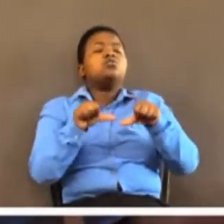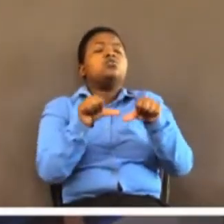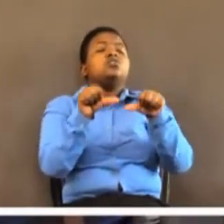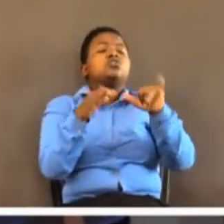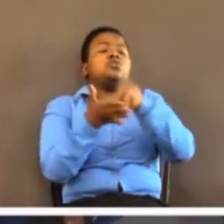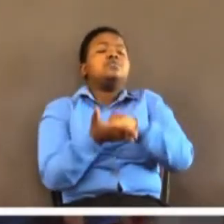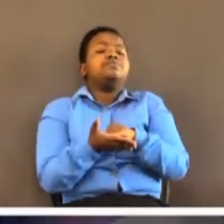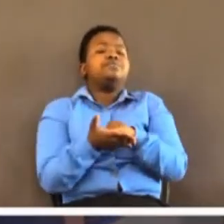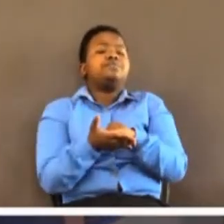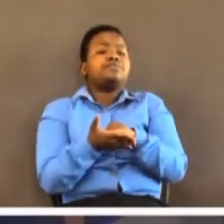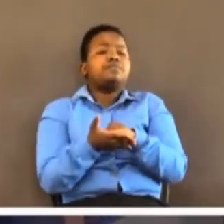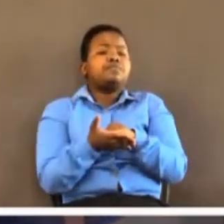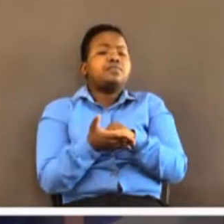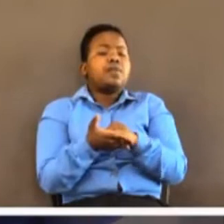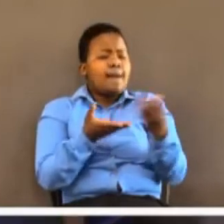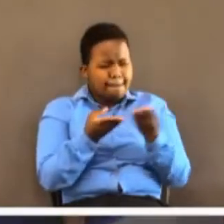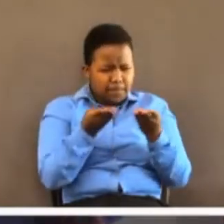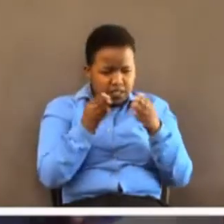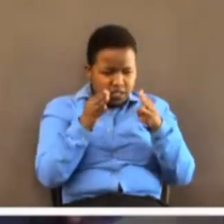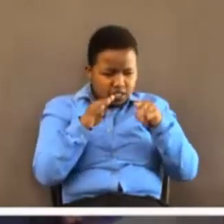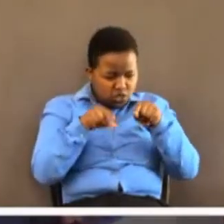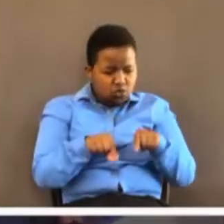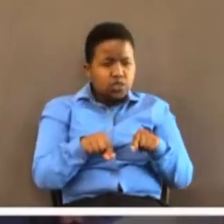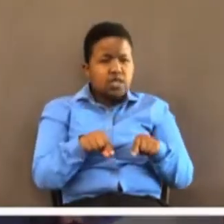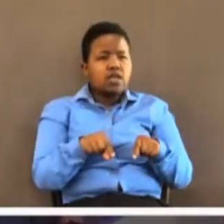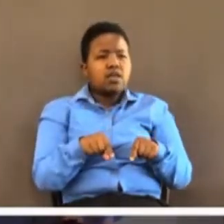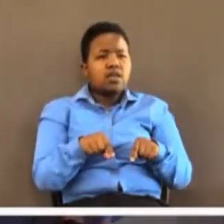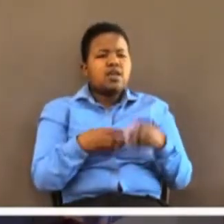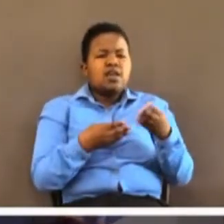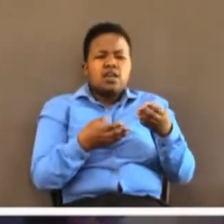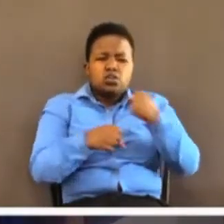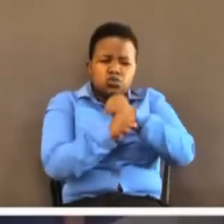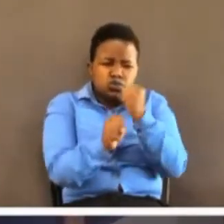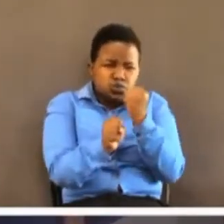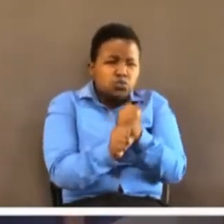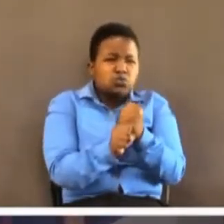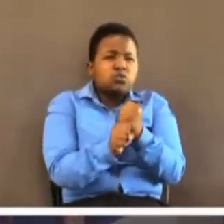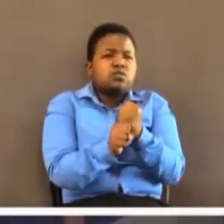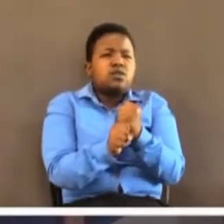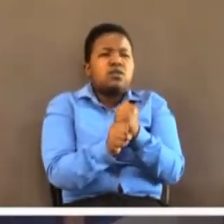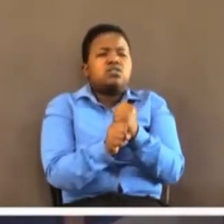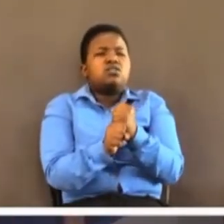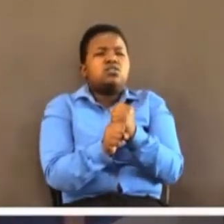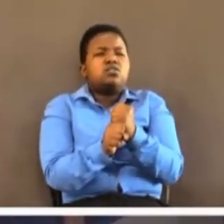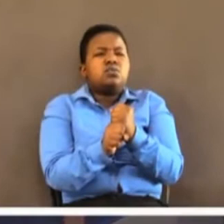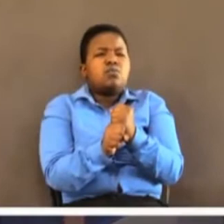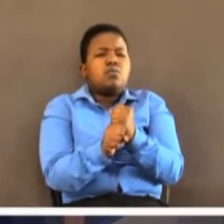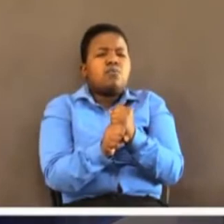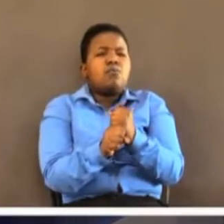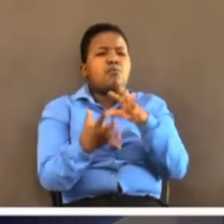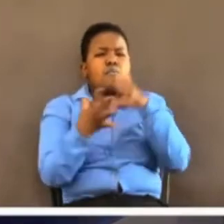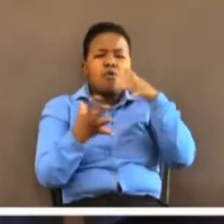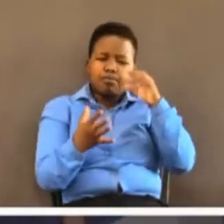You could be in business today. You could have made certain mistakes. You could have been conned. You could have been